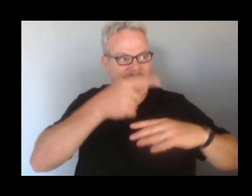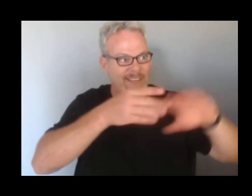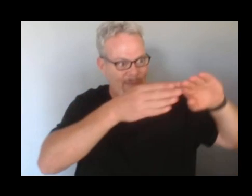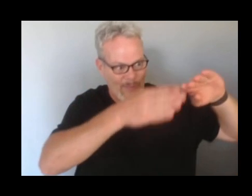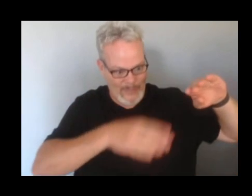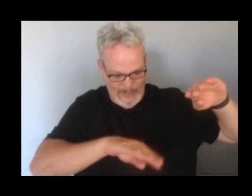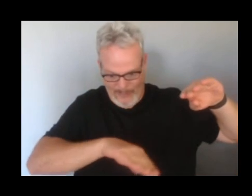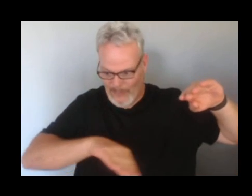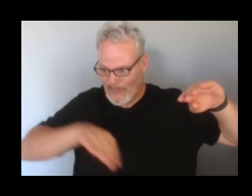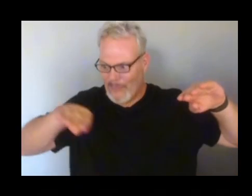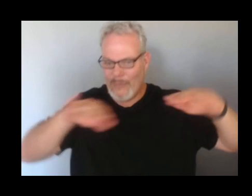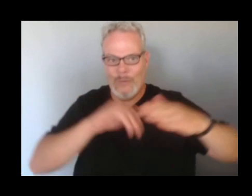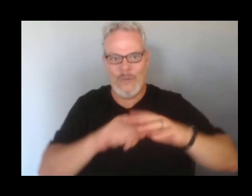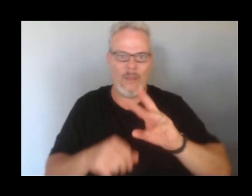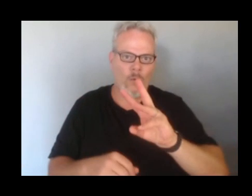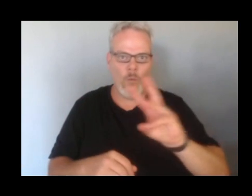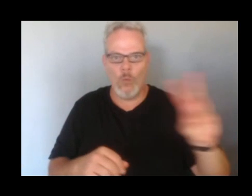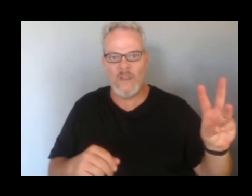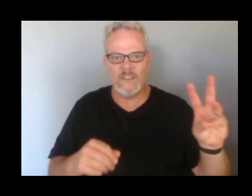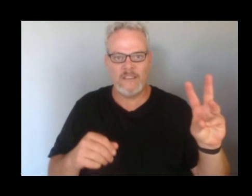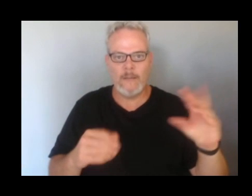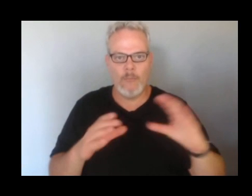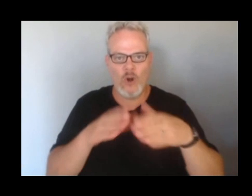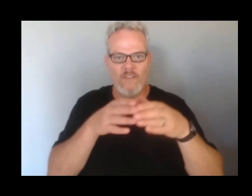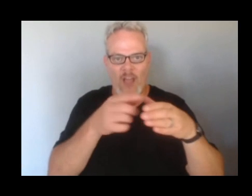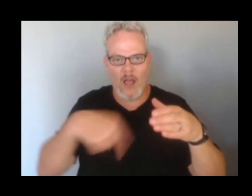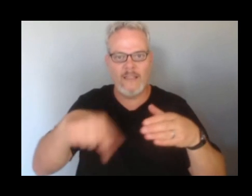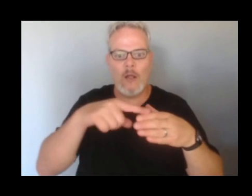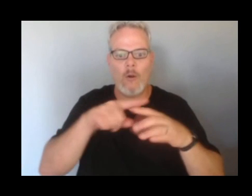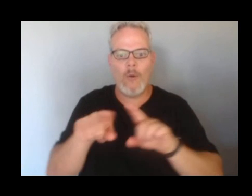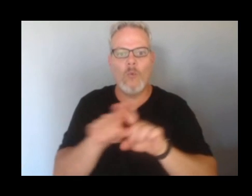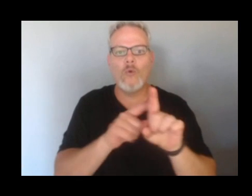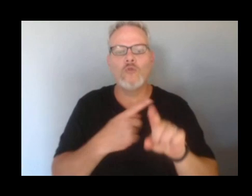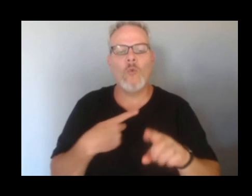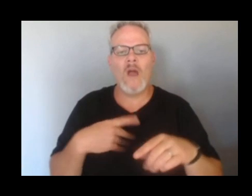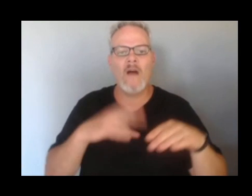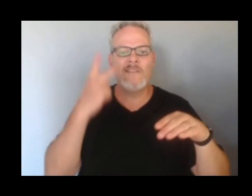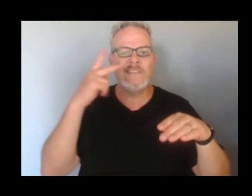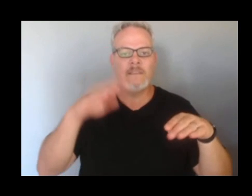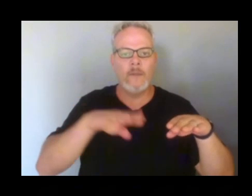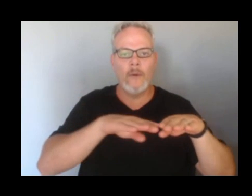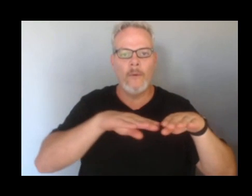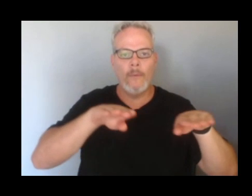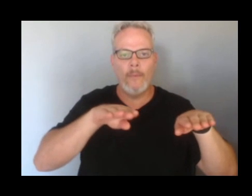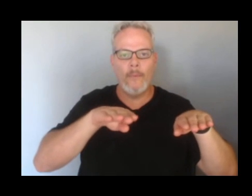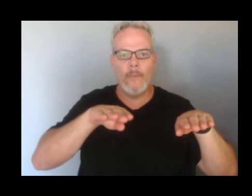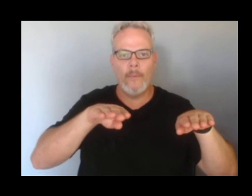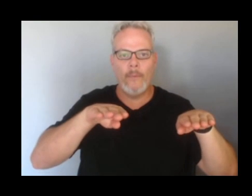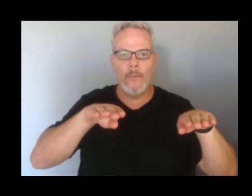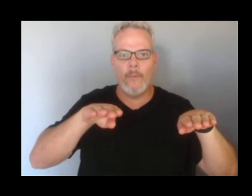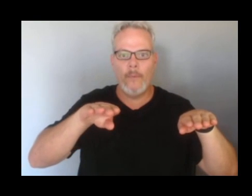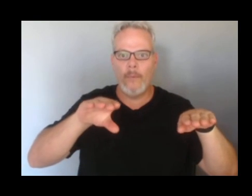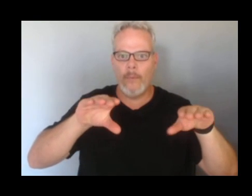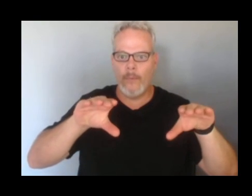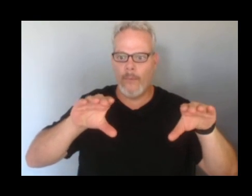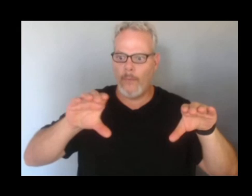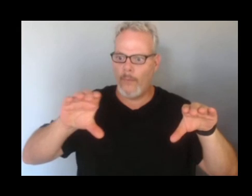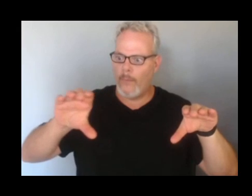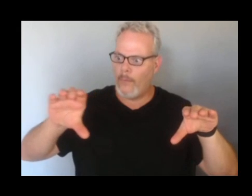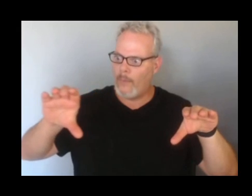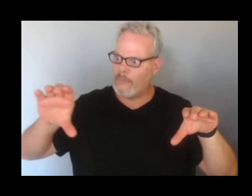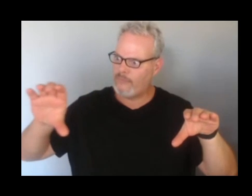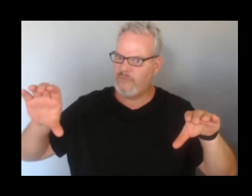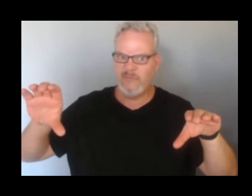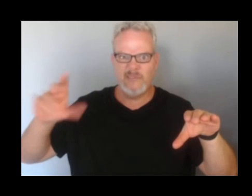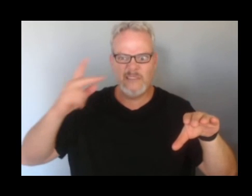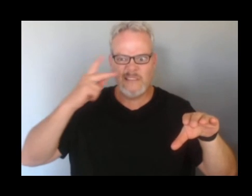side of the caldera. We also have an inclined slope from west to east with the flows thicker in the west and draping across the crater to